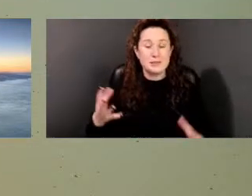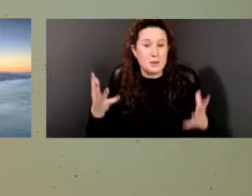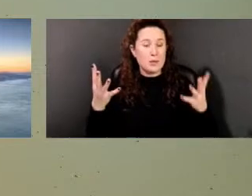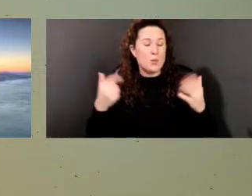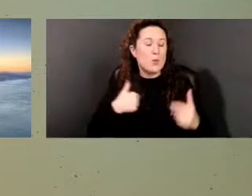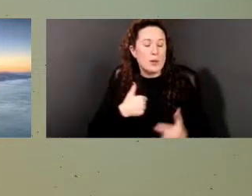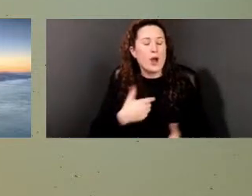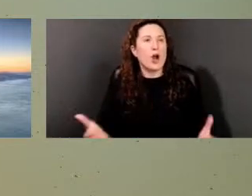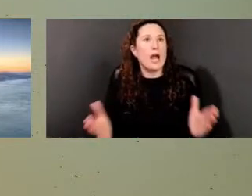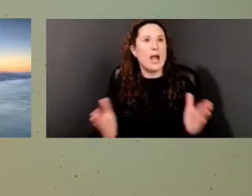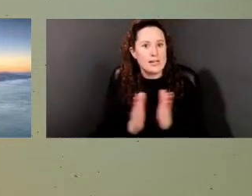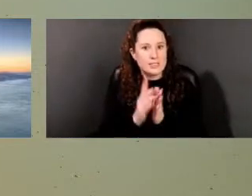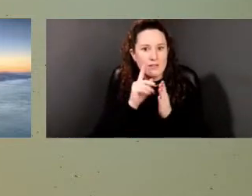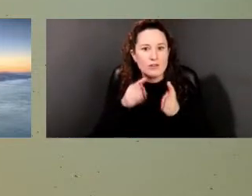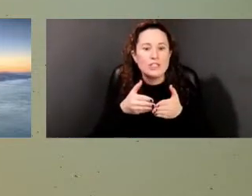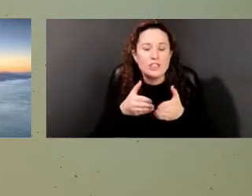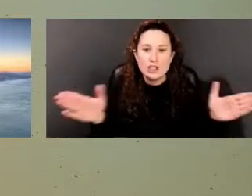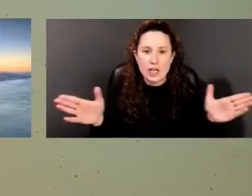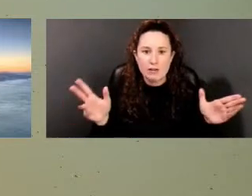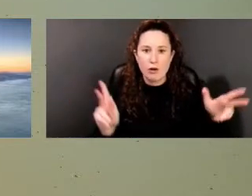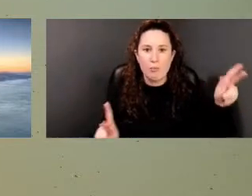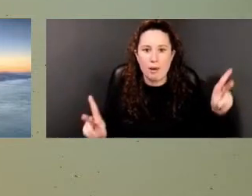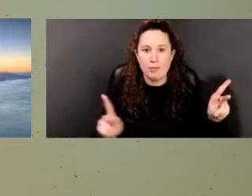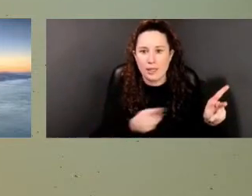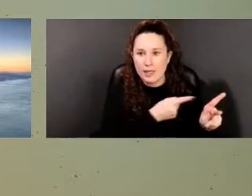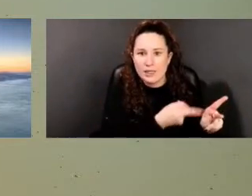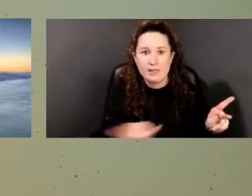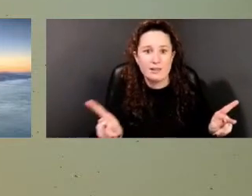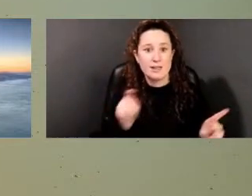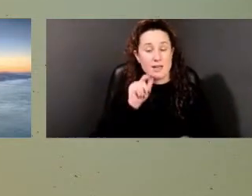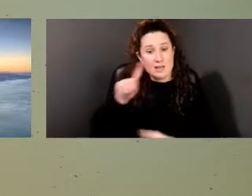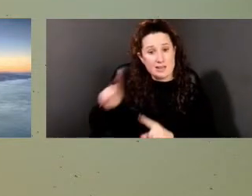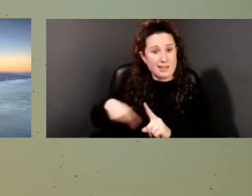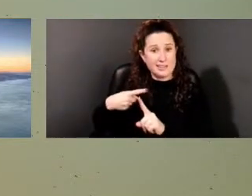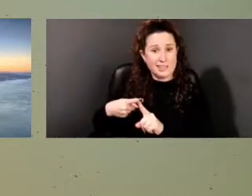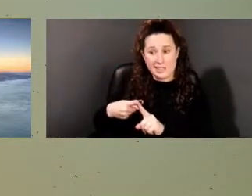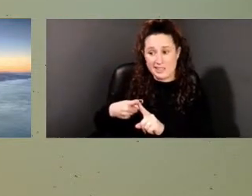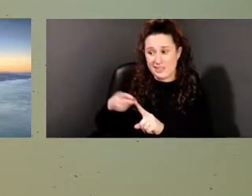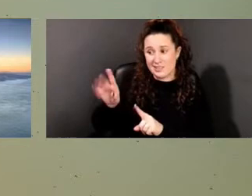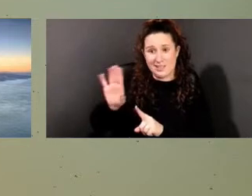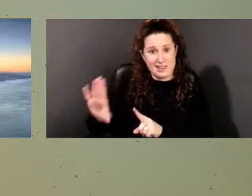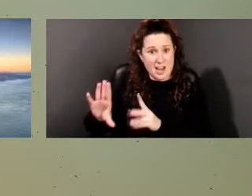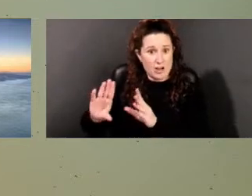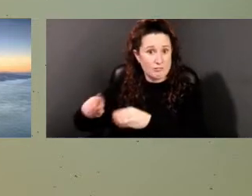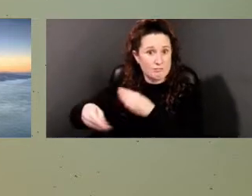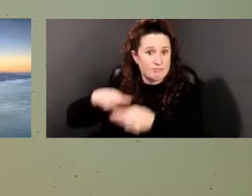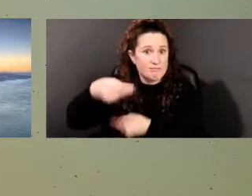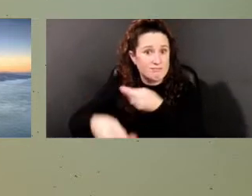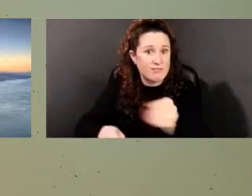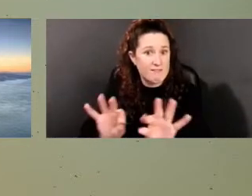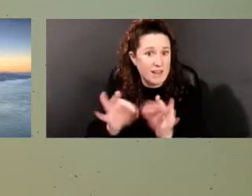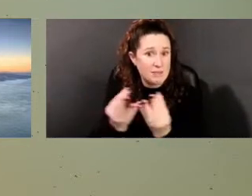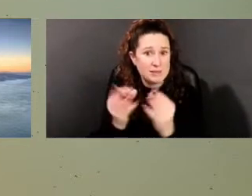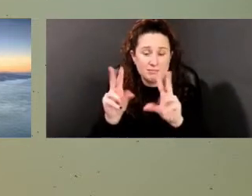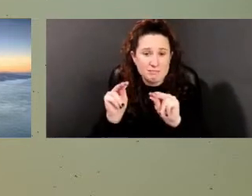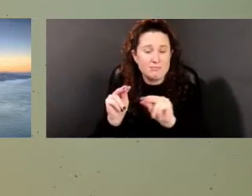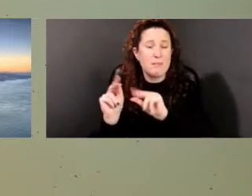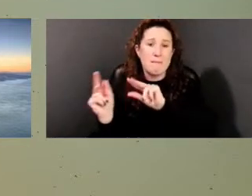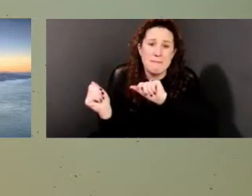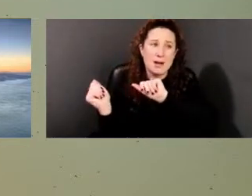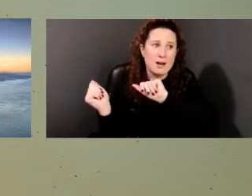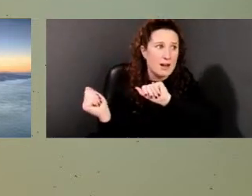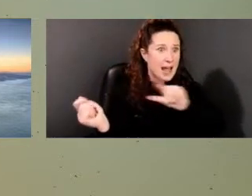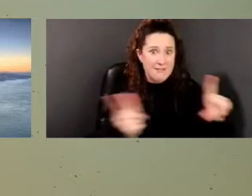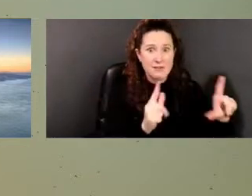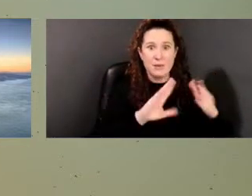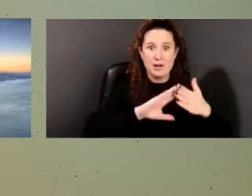to not only the dissented communities to share their history and their information with us, but we want